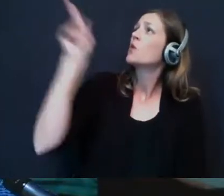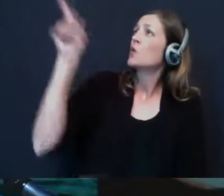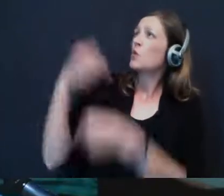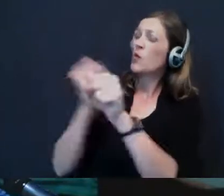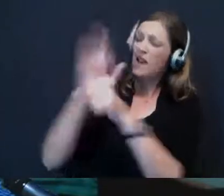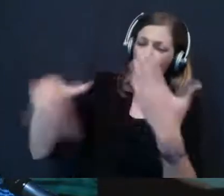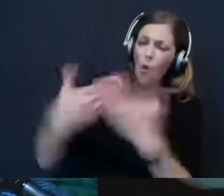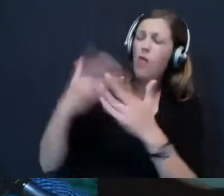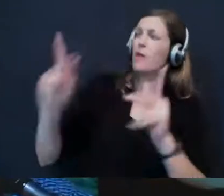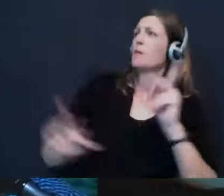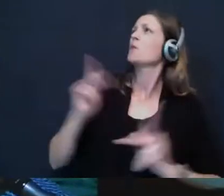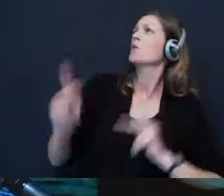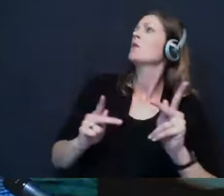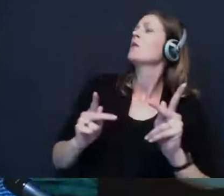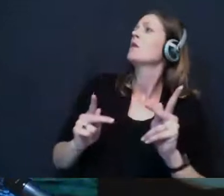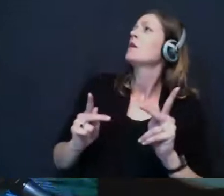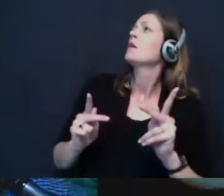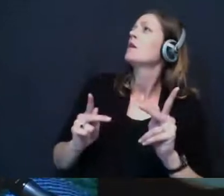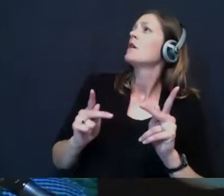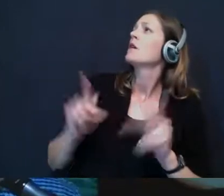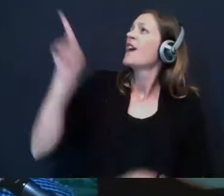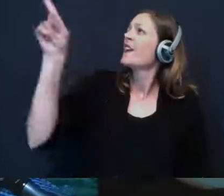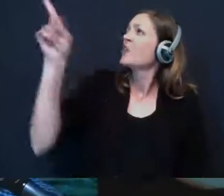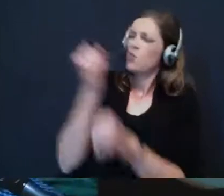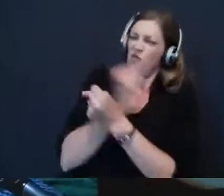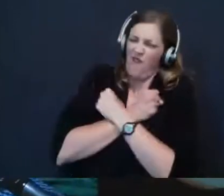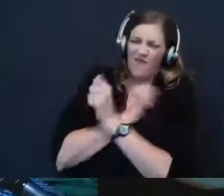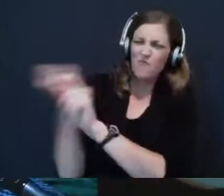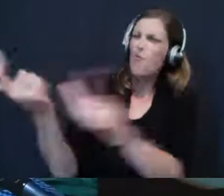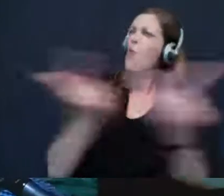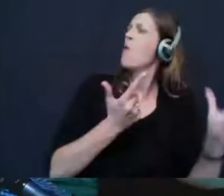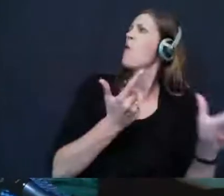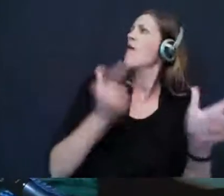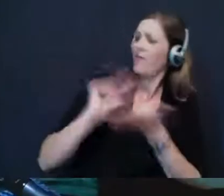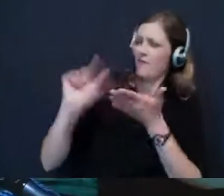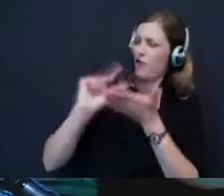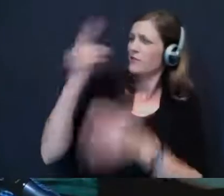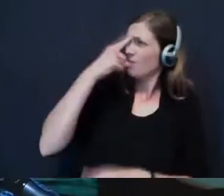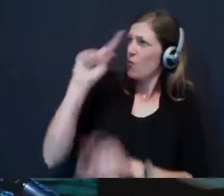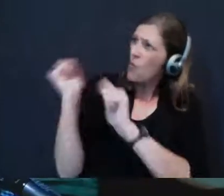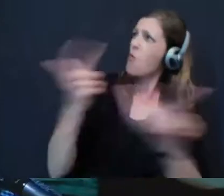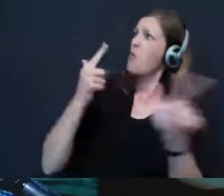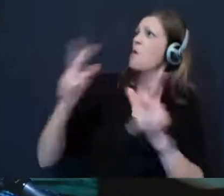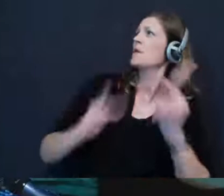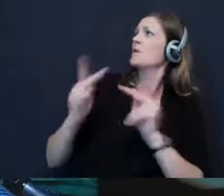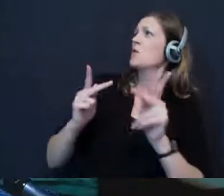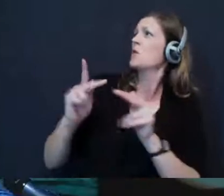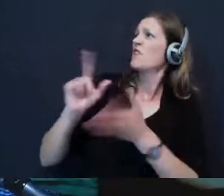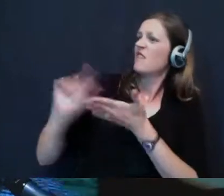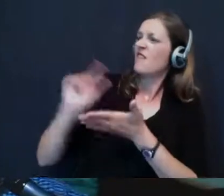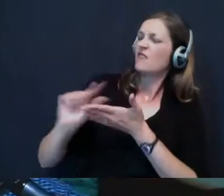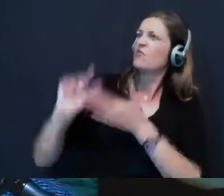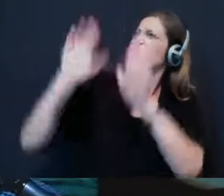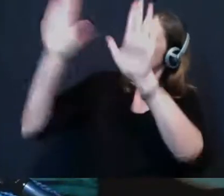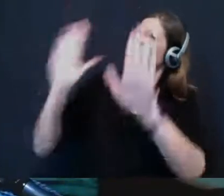people, and all people, you love them all. And the gospel is for all people. The gospel is the great leveler